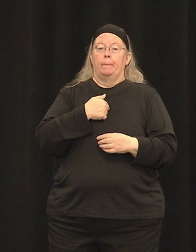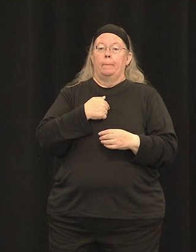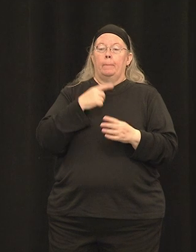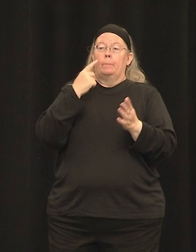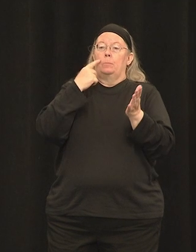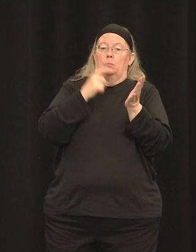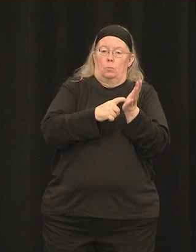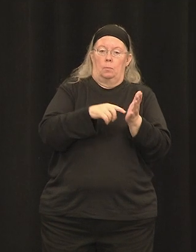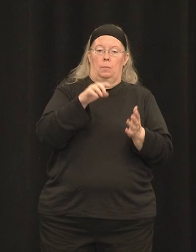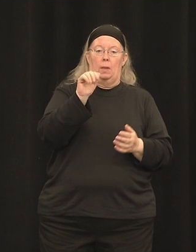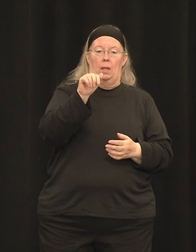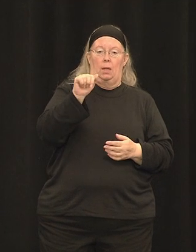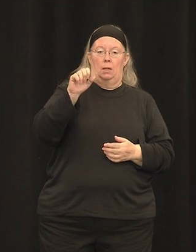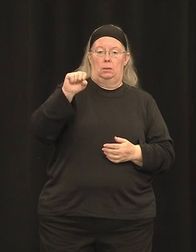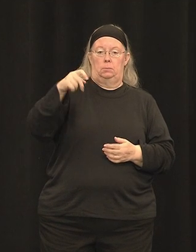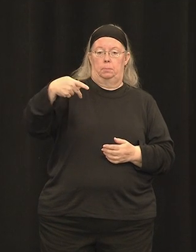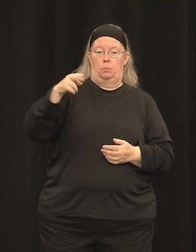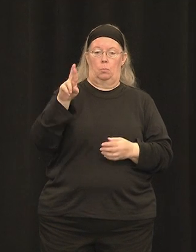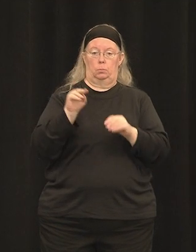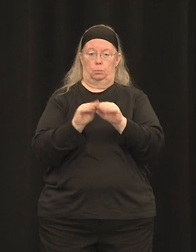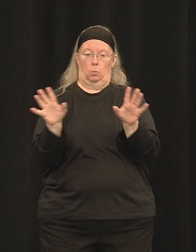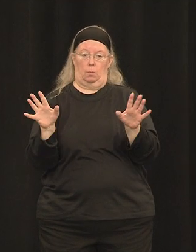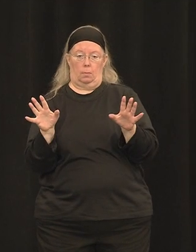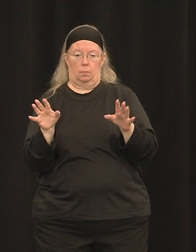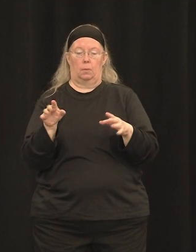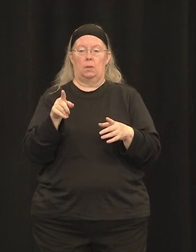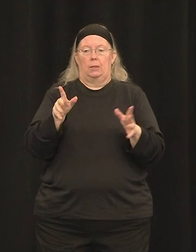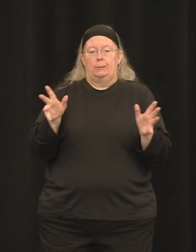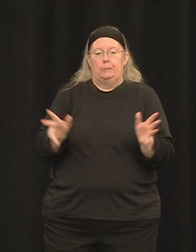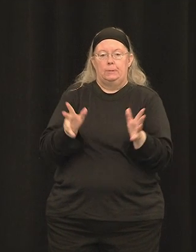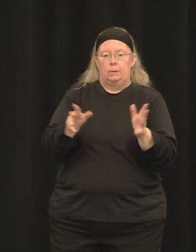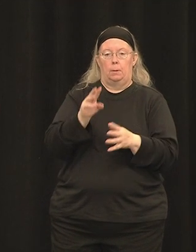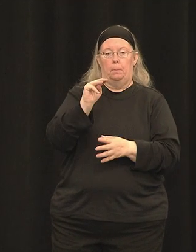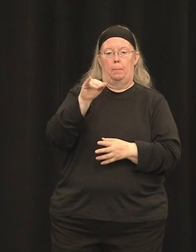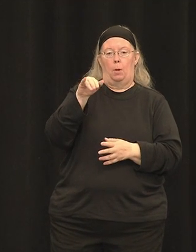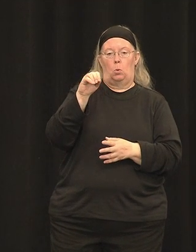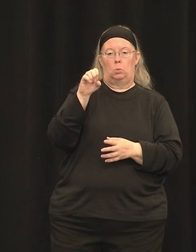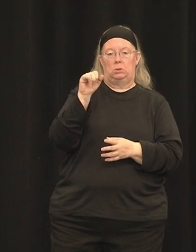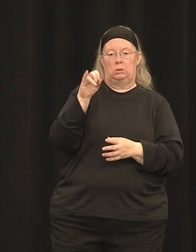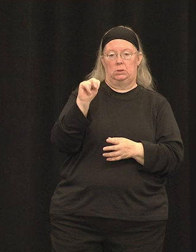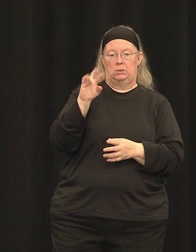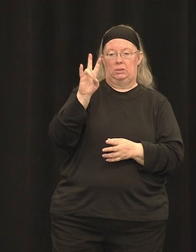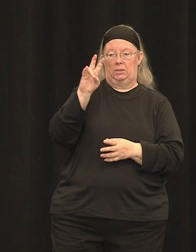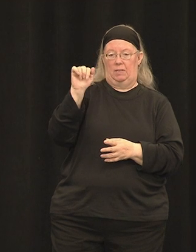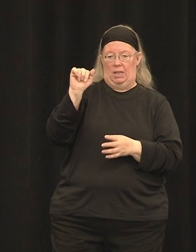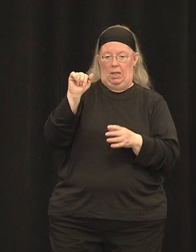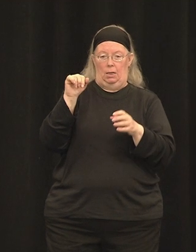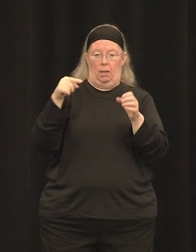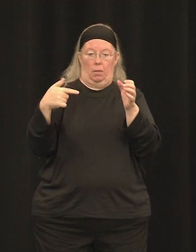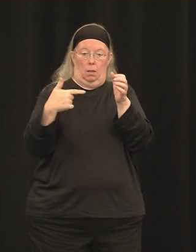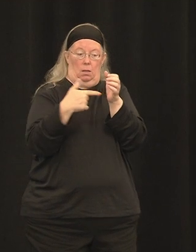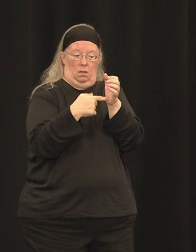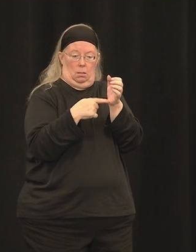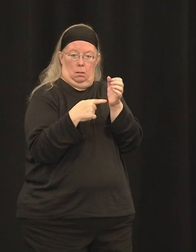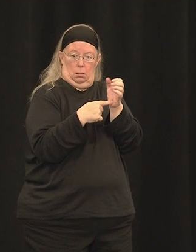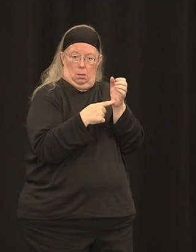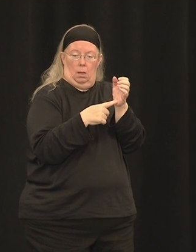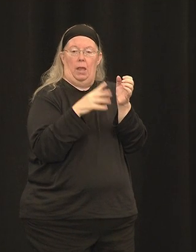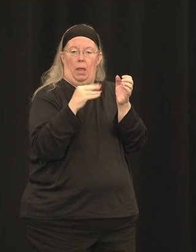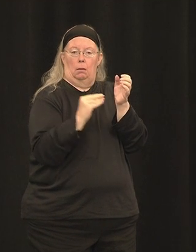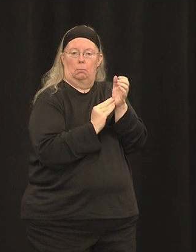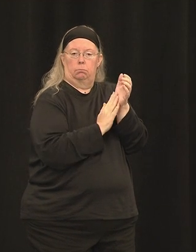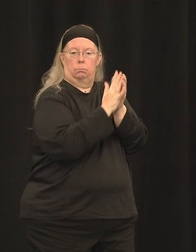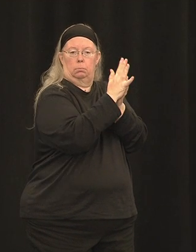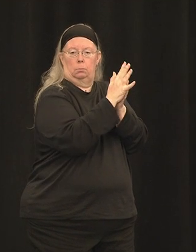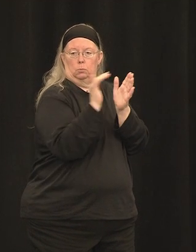subretinal injection bleb as well as within the central foveal retina, which is really the area that we want to target. And